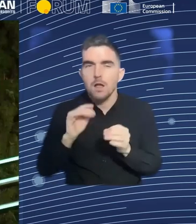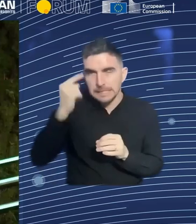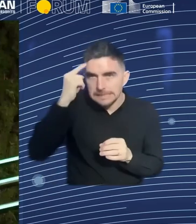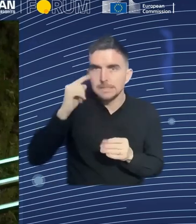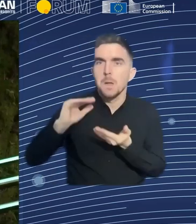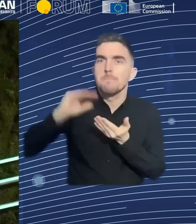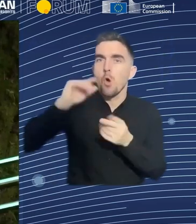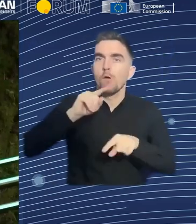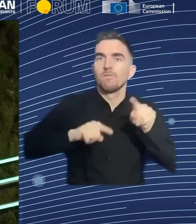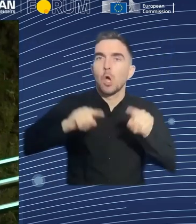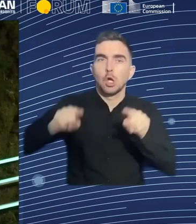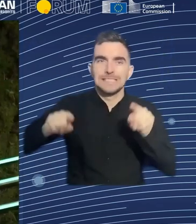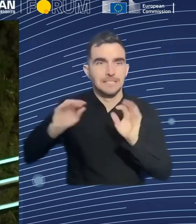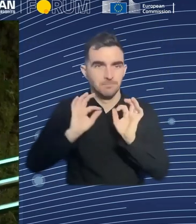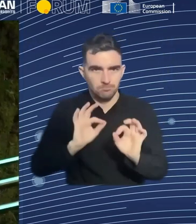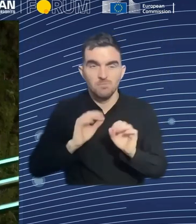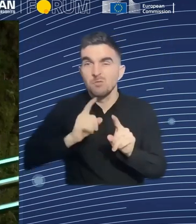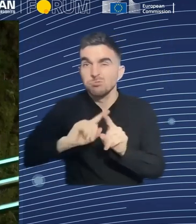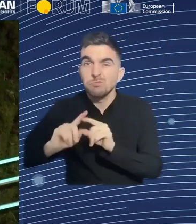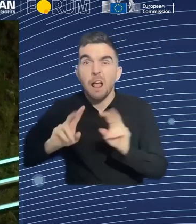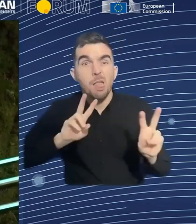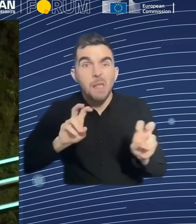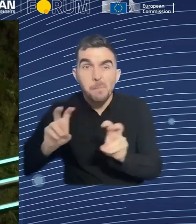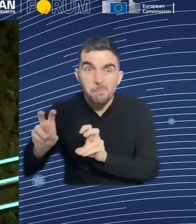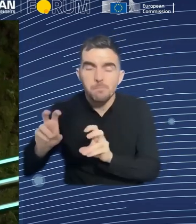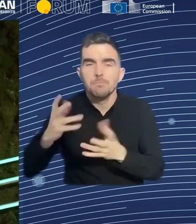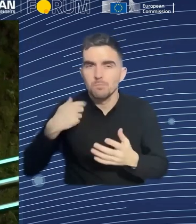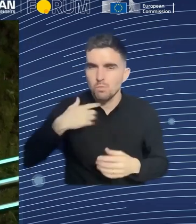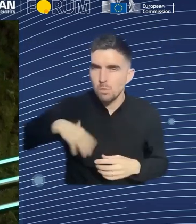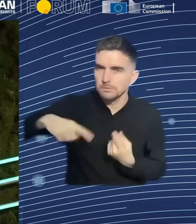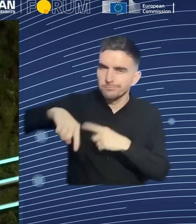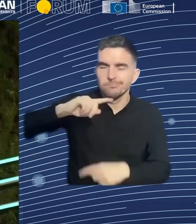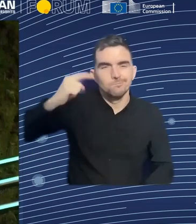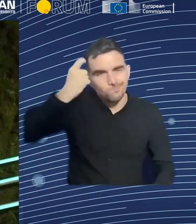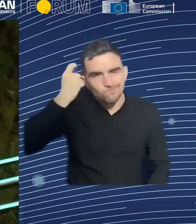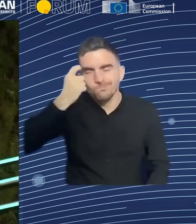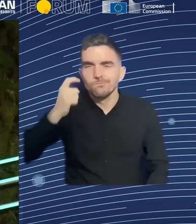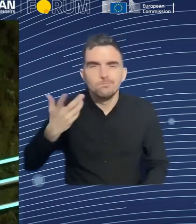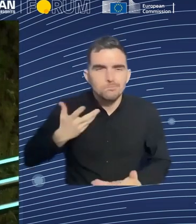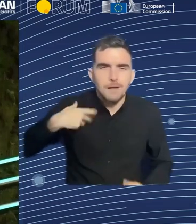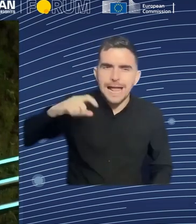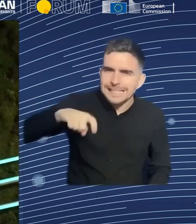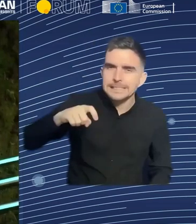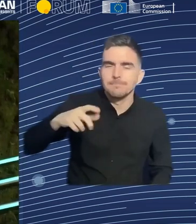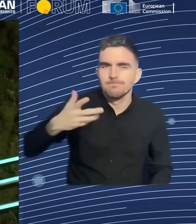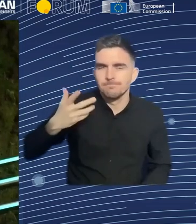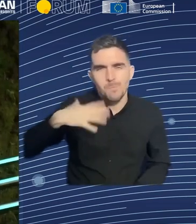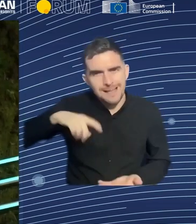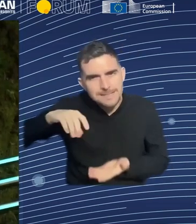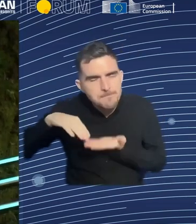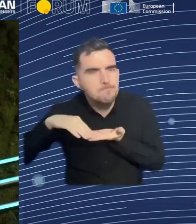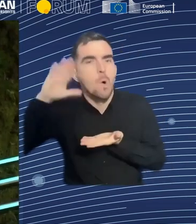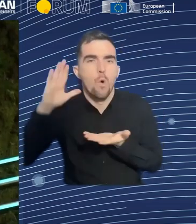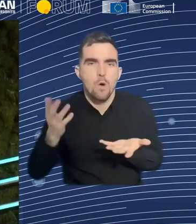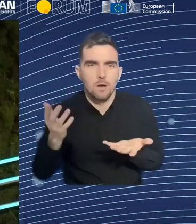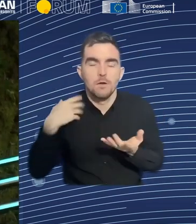And I think you need to start as well with the education system. I think